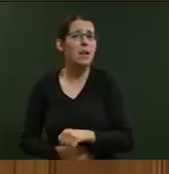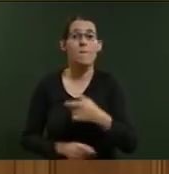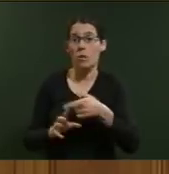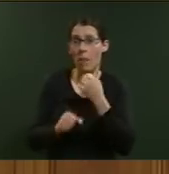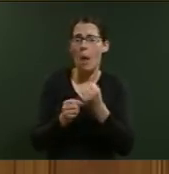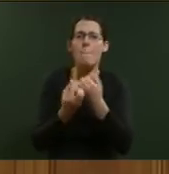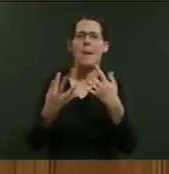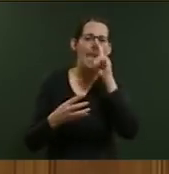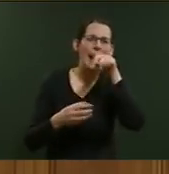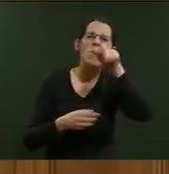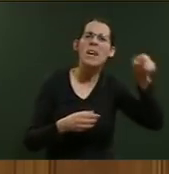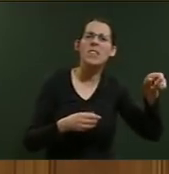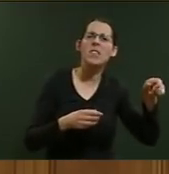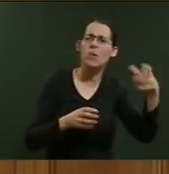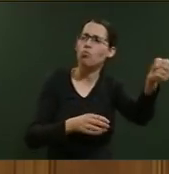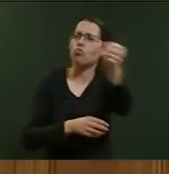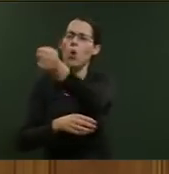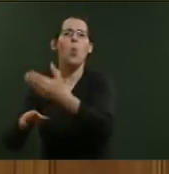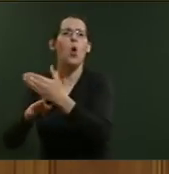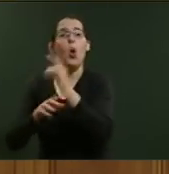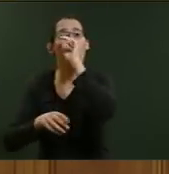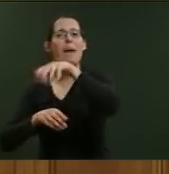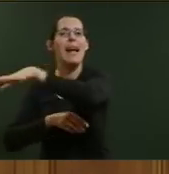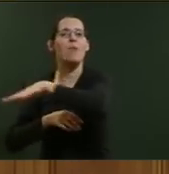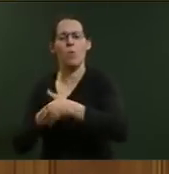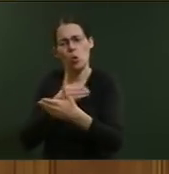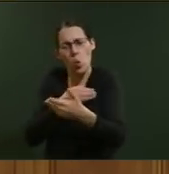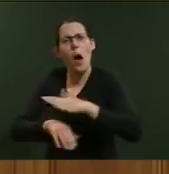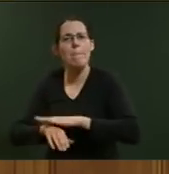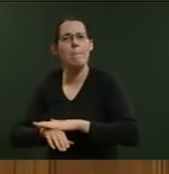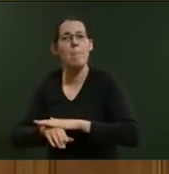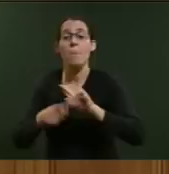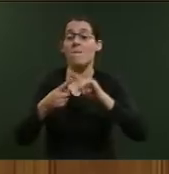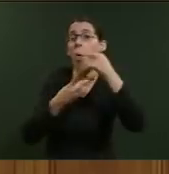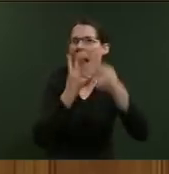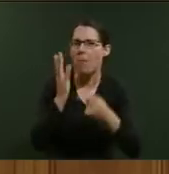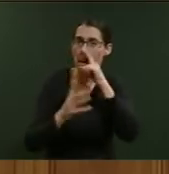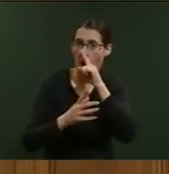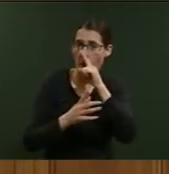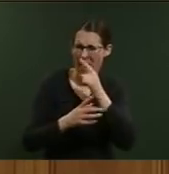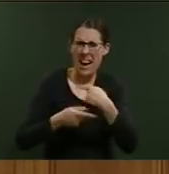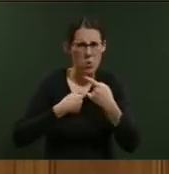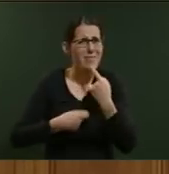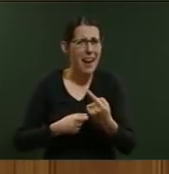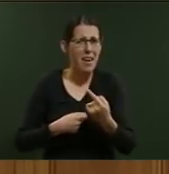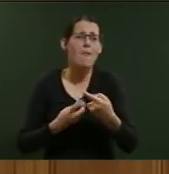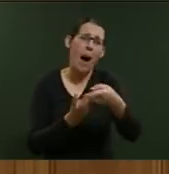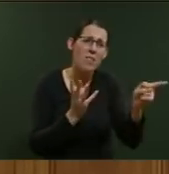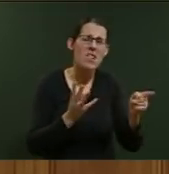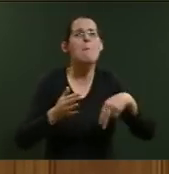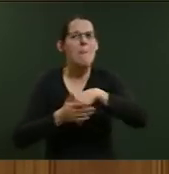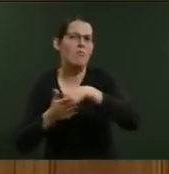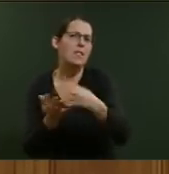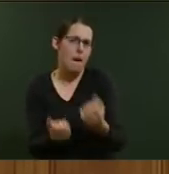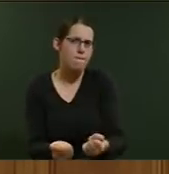placed into work in the Hawke's Bay for short durations. For others, as I keep saying, there are barriers that